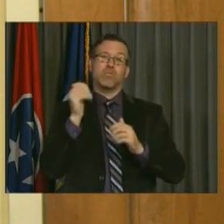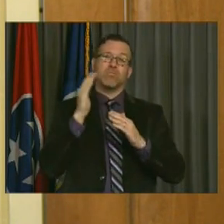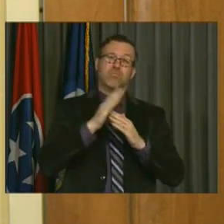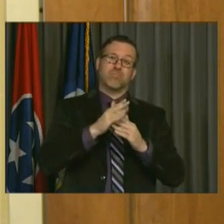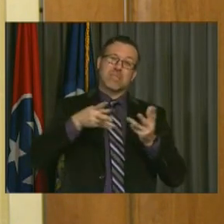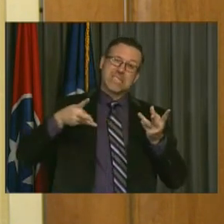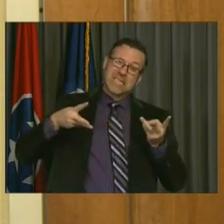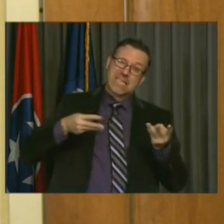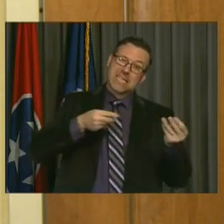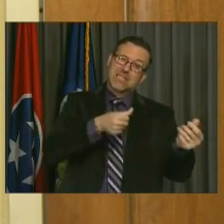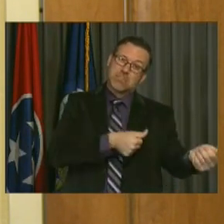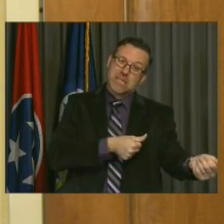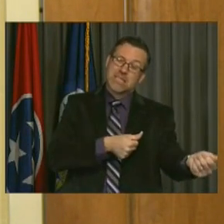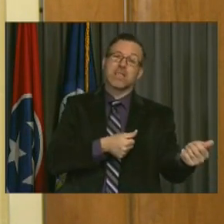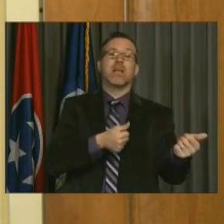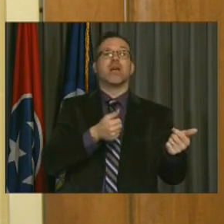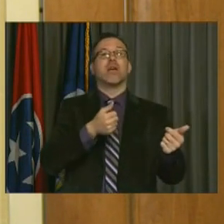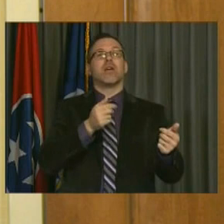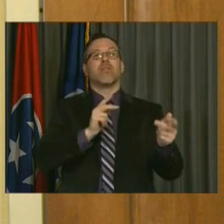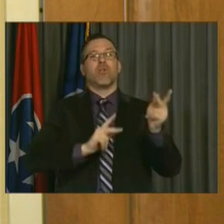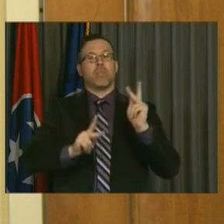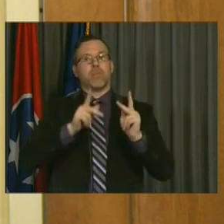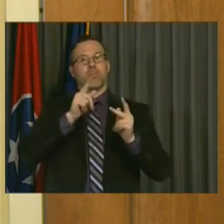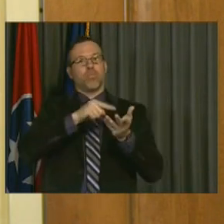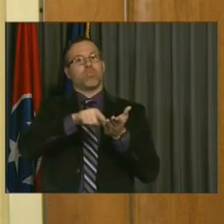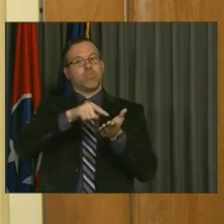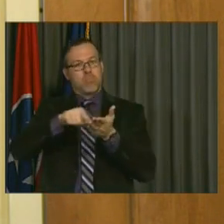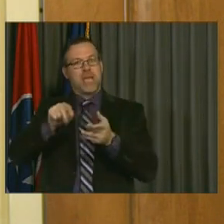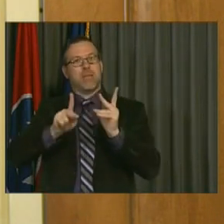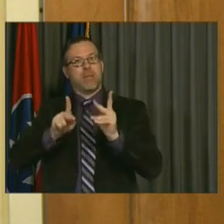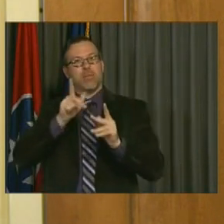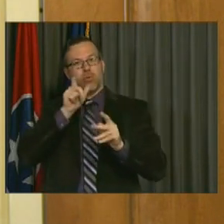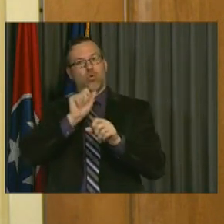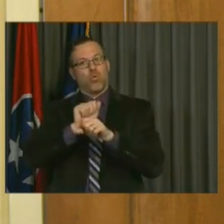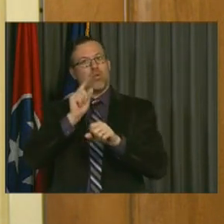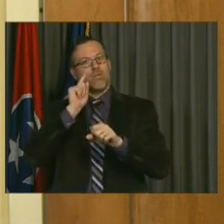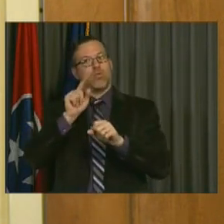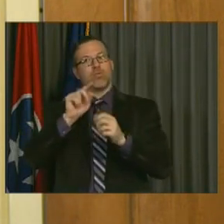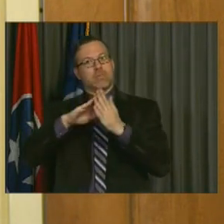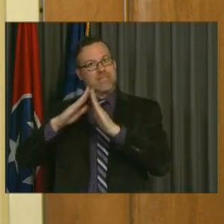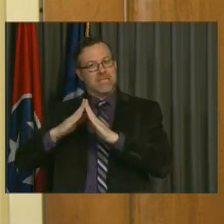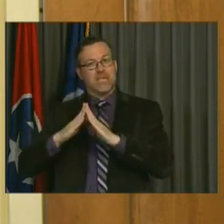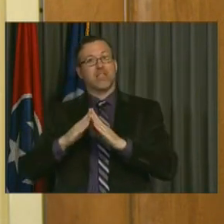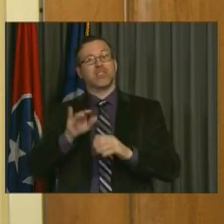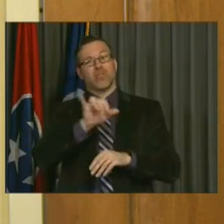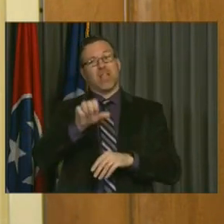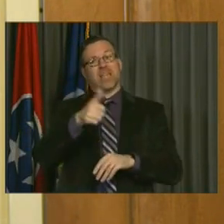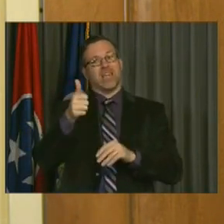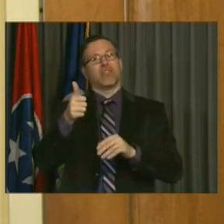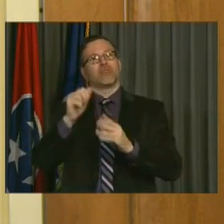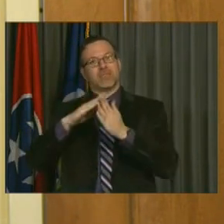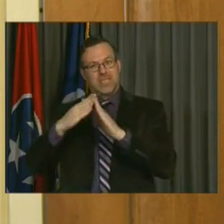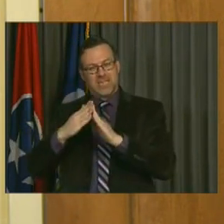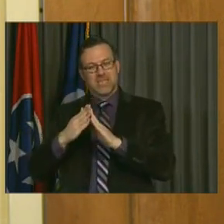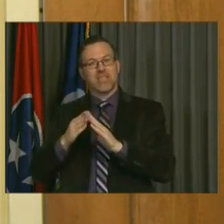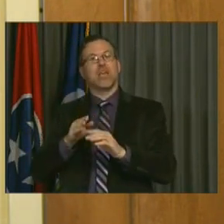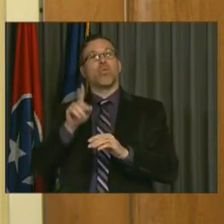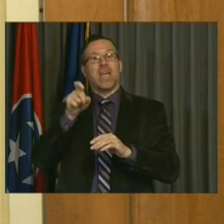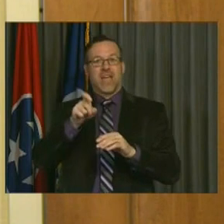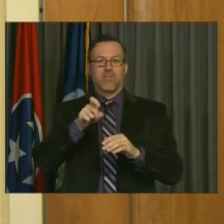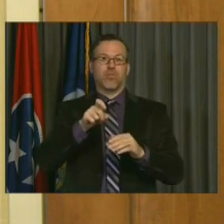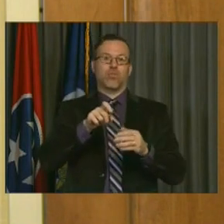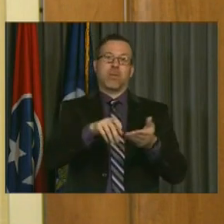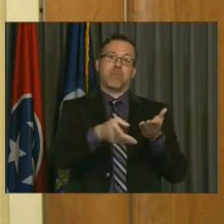services we provide and the people who provide those. So much like other cities around the globe, we would probably be looking at large scale furloughs